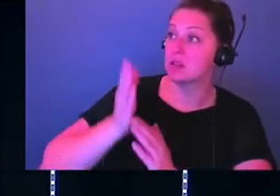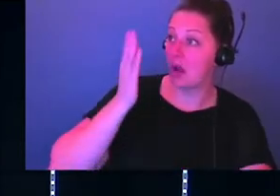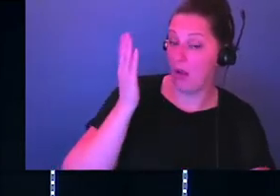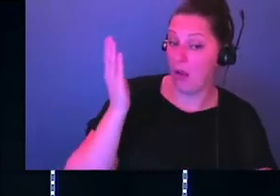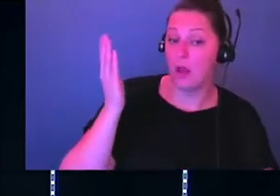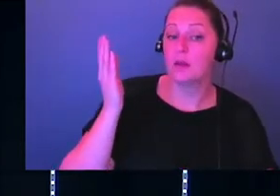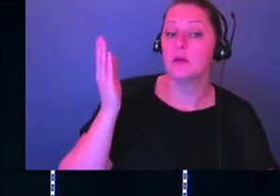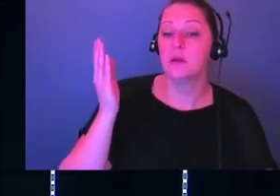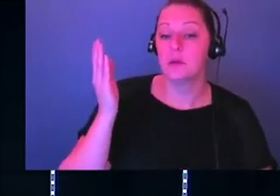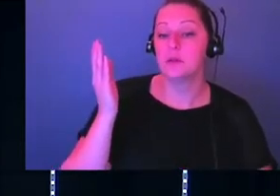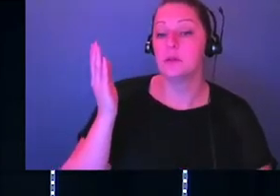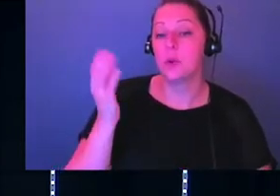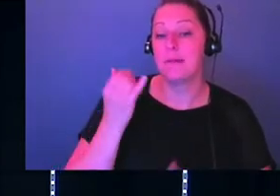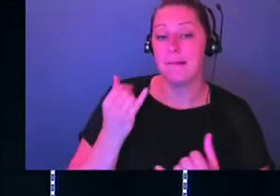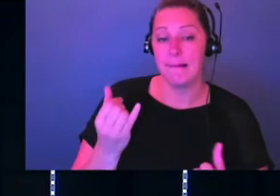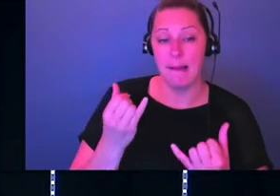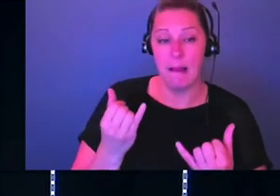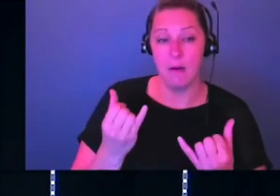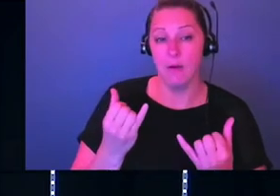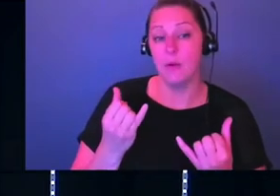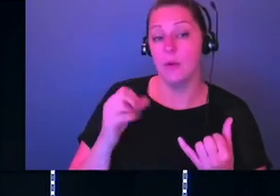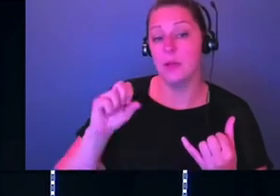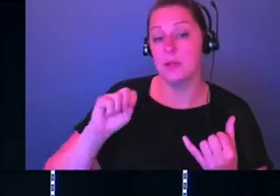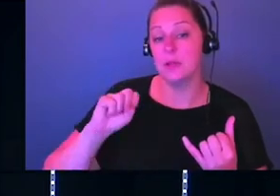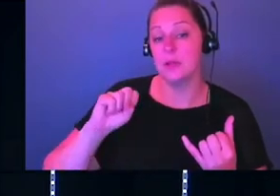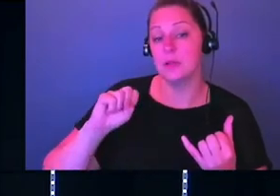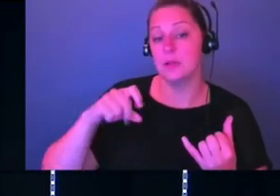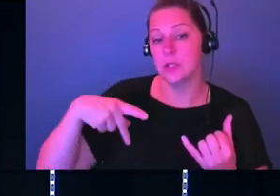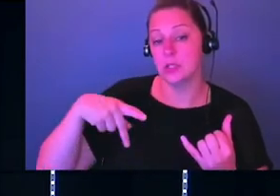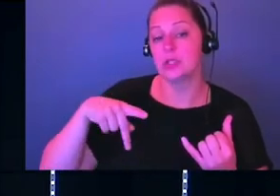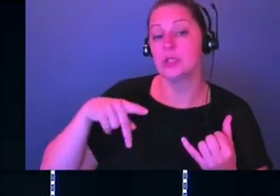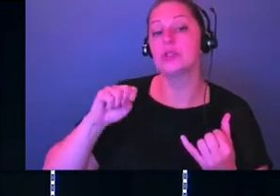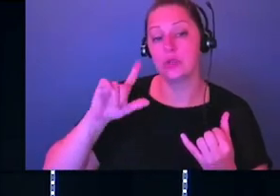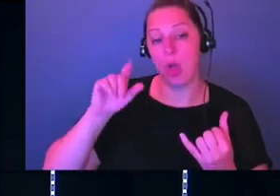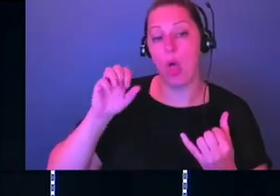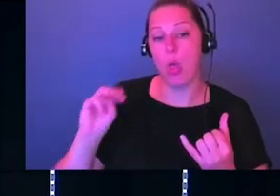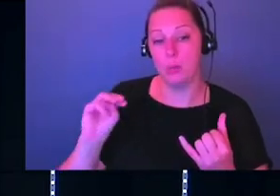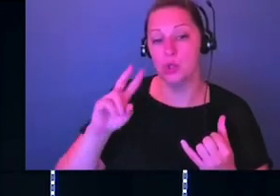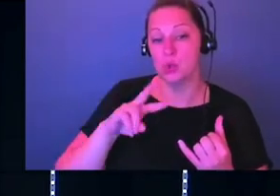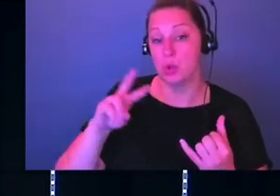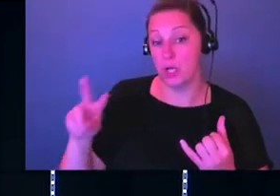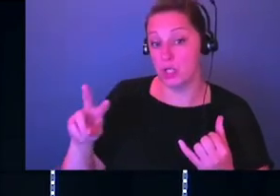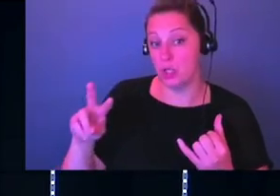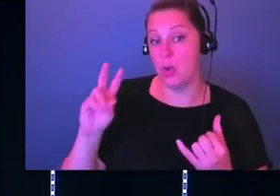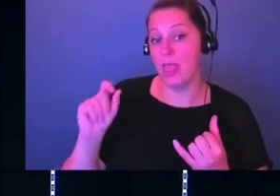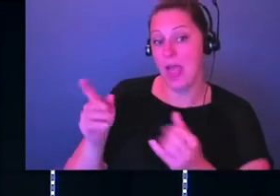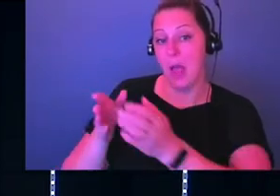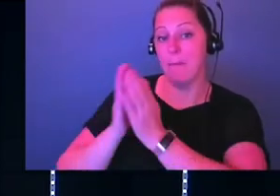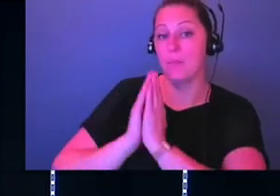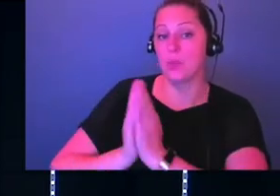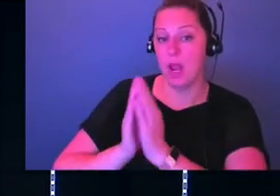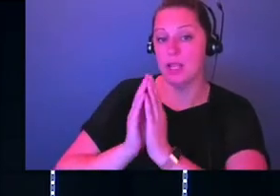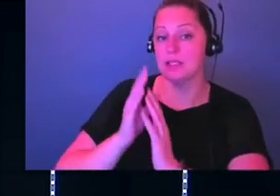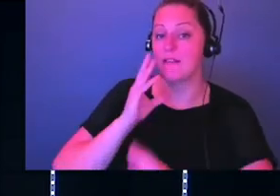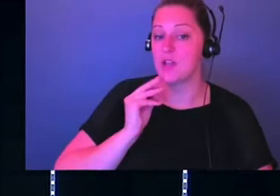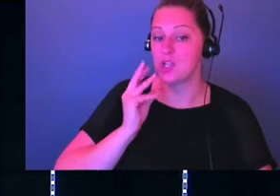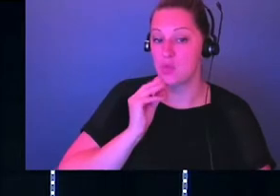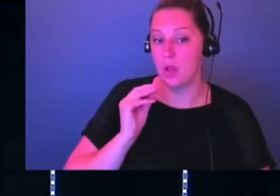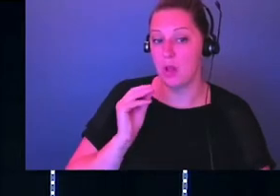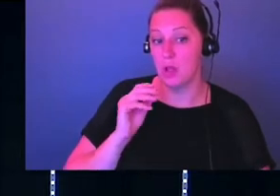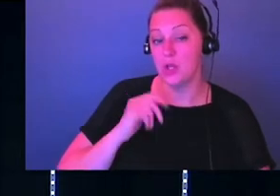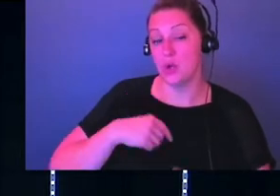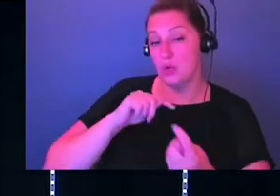look like in our lives. And so what we see here in Psalm 22 is that word praise, okay? The praises of Israel. So the translation